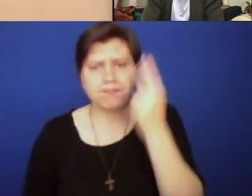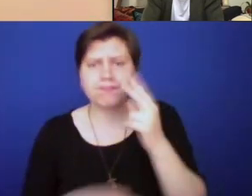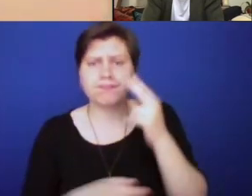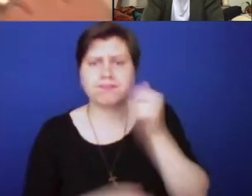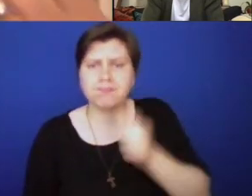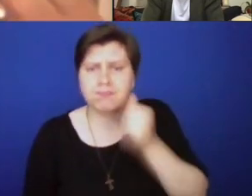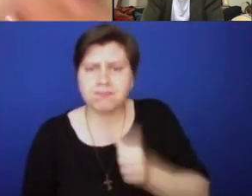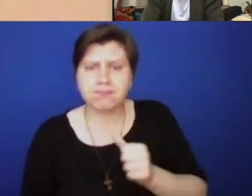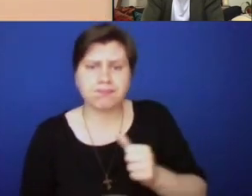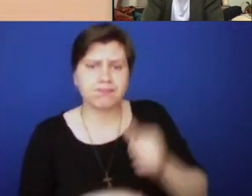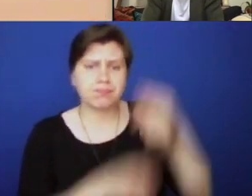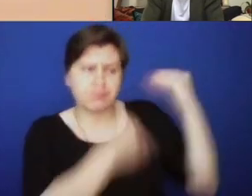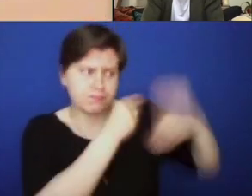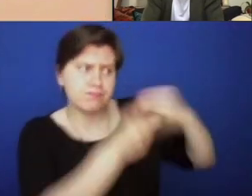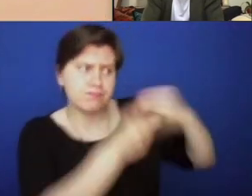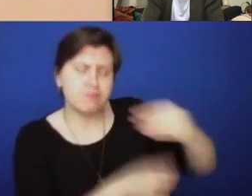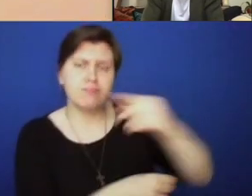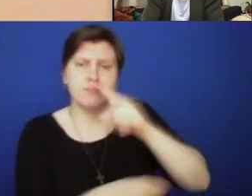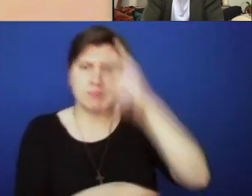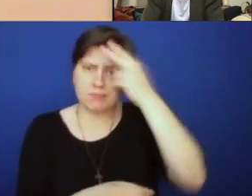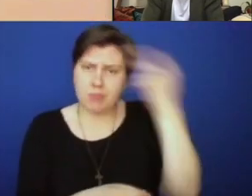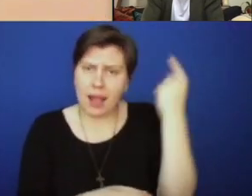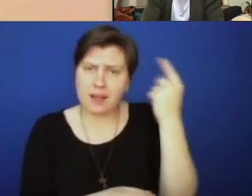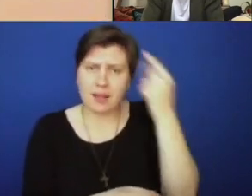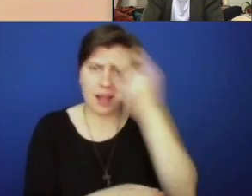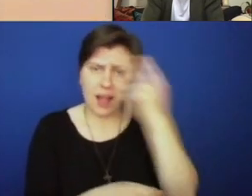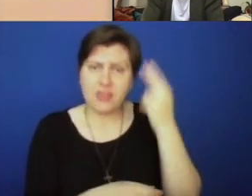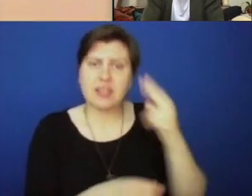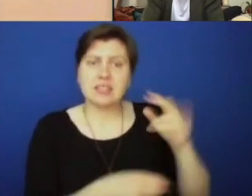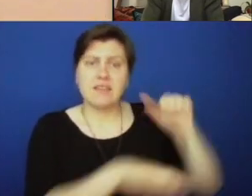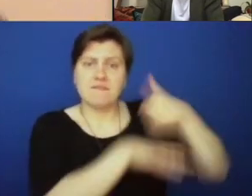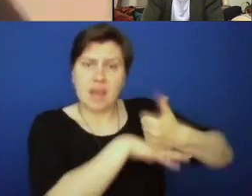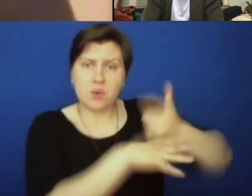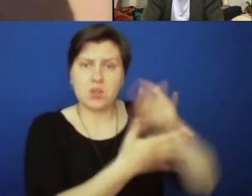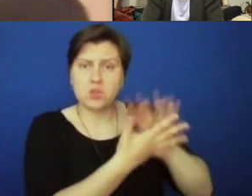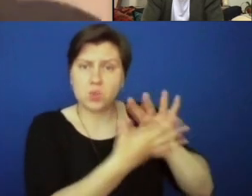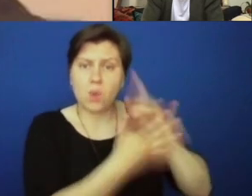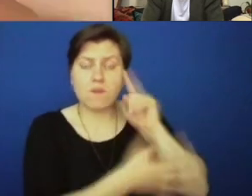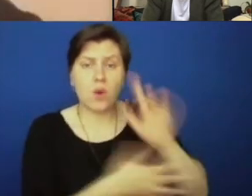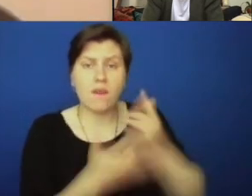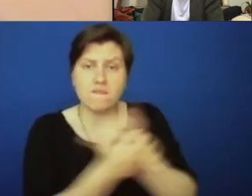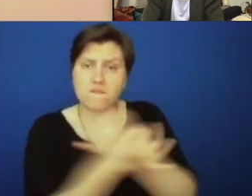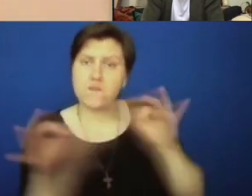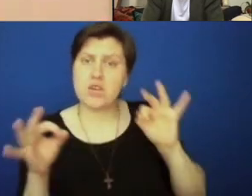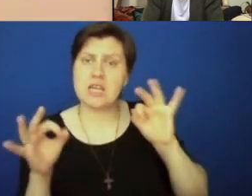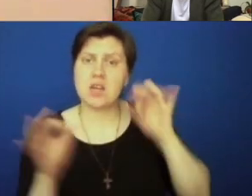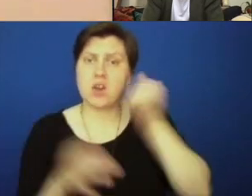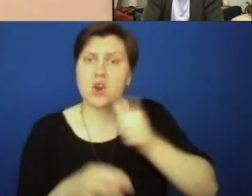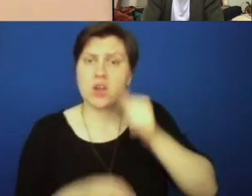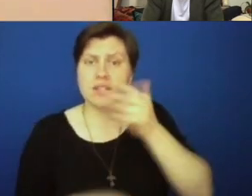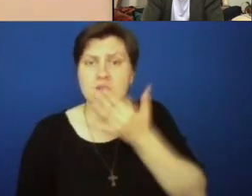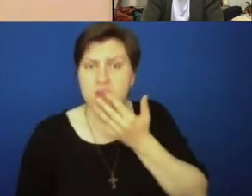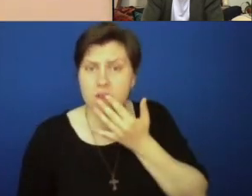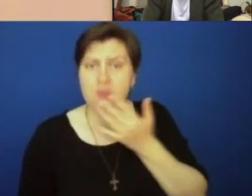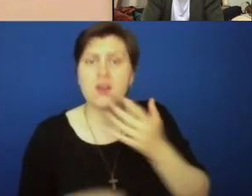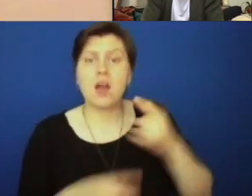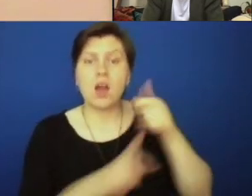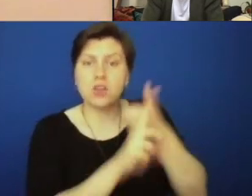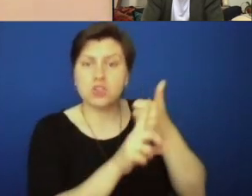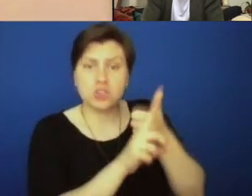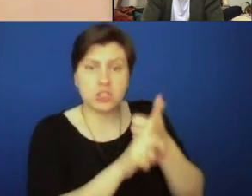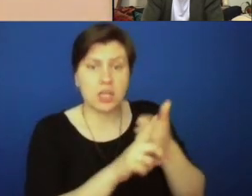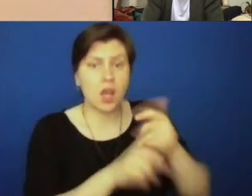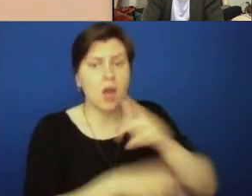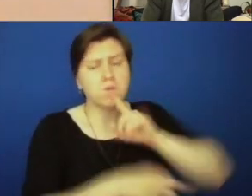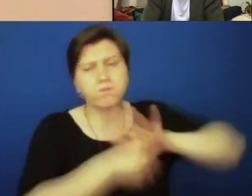descendant parents who were sort of devout Black Catholics who founded a school for free girls of color in the midst of slavery around her. And she was